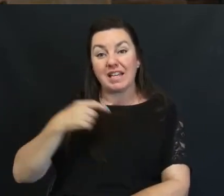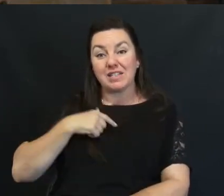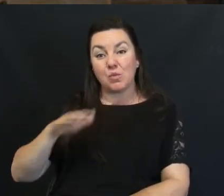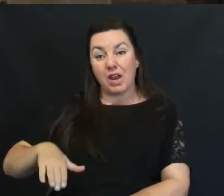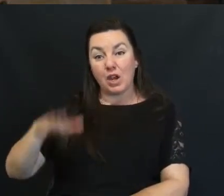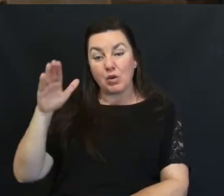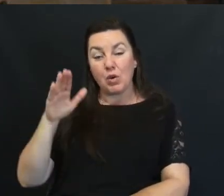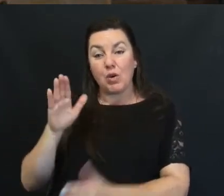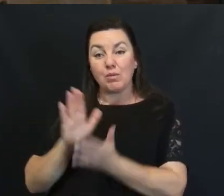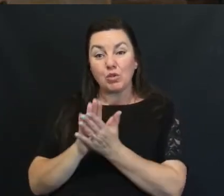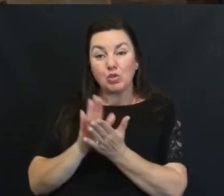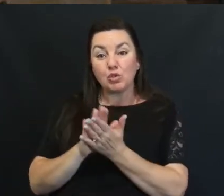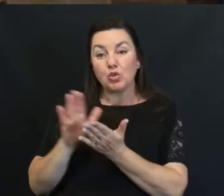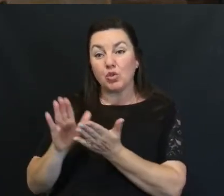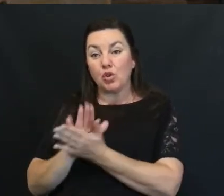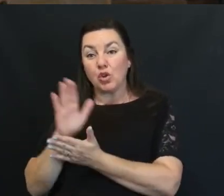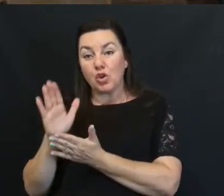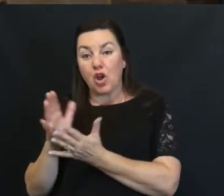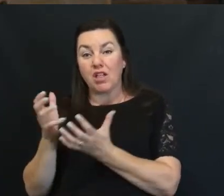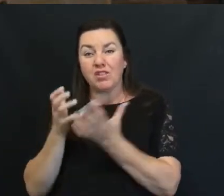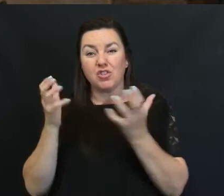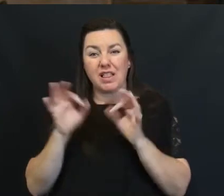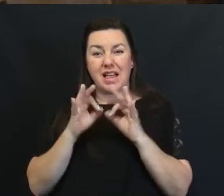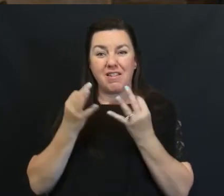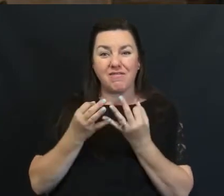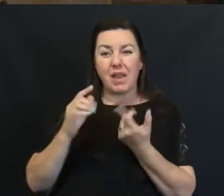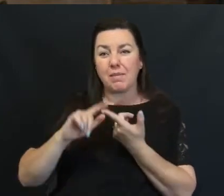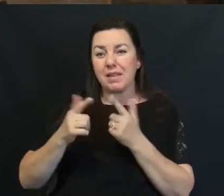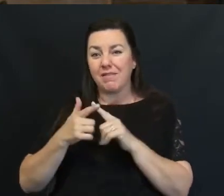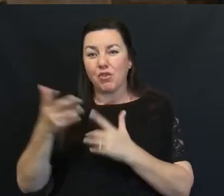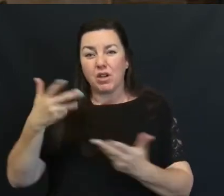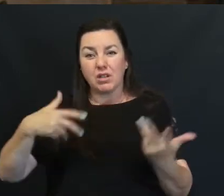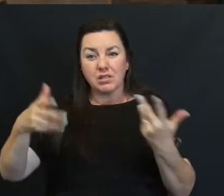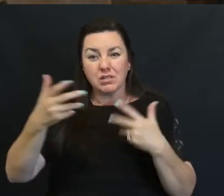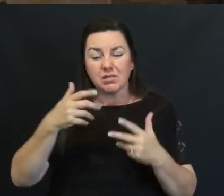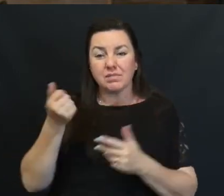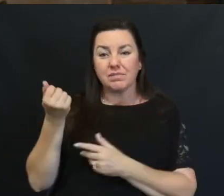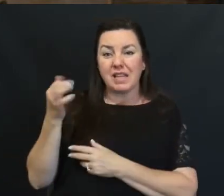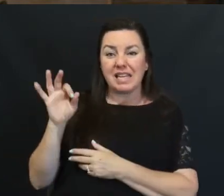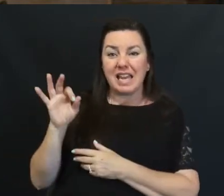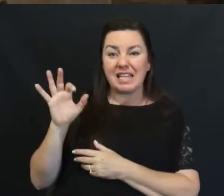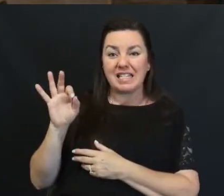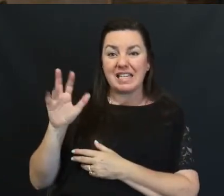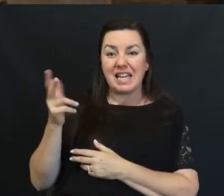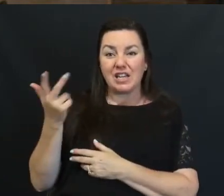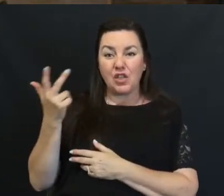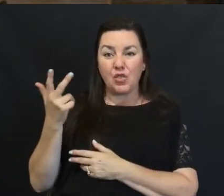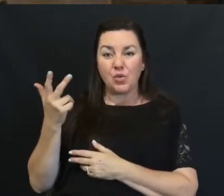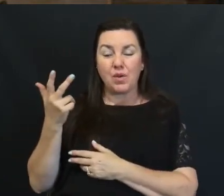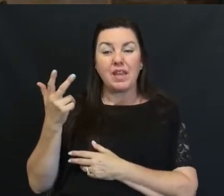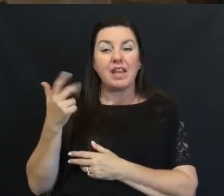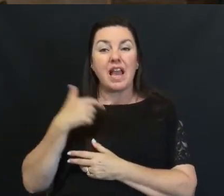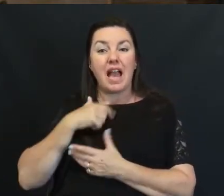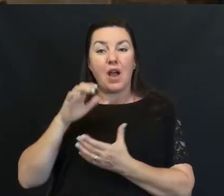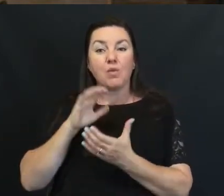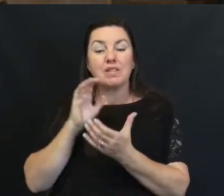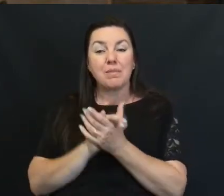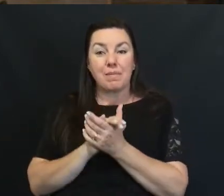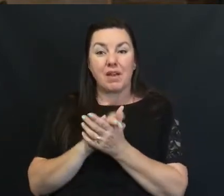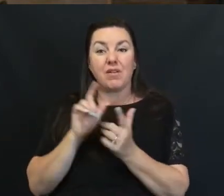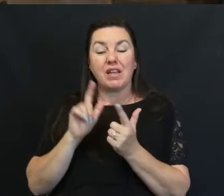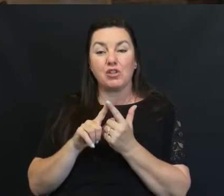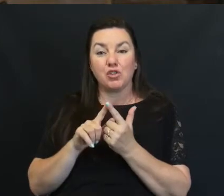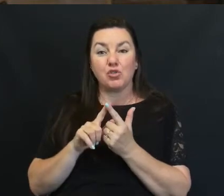college I grew up With a lot of Family and friends In 1993 I got married To a native Phoenician